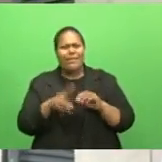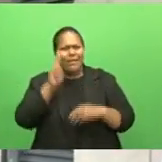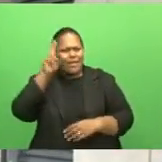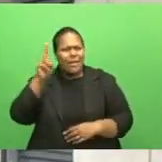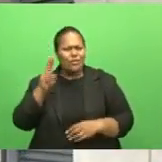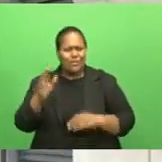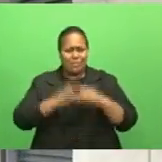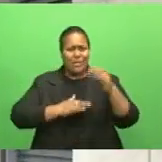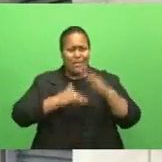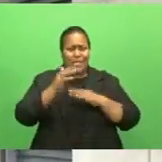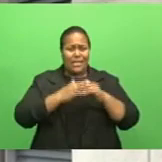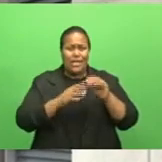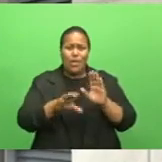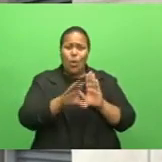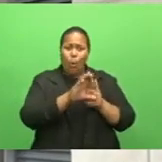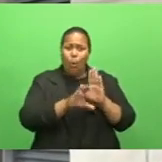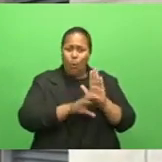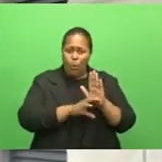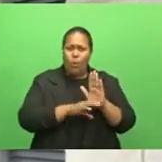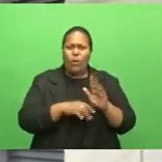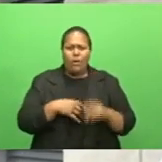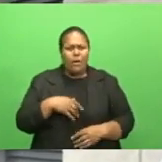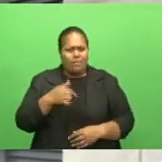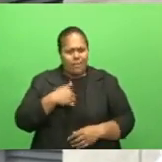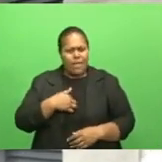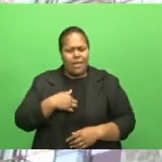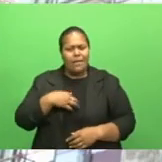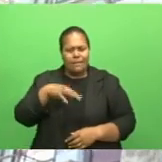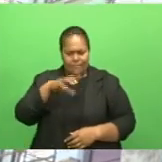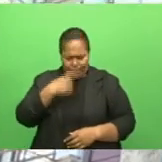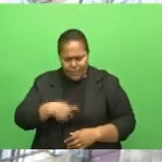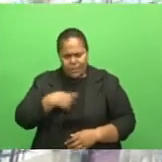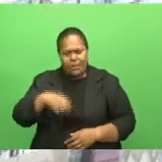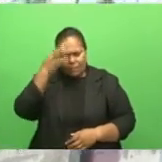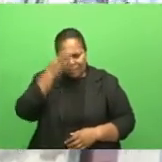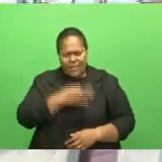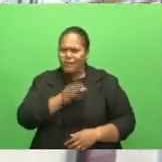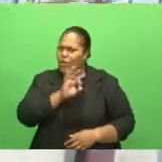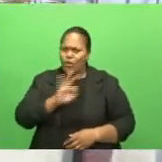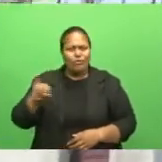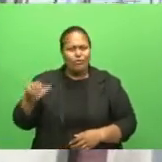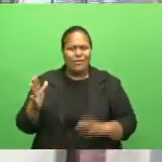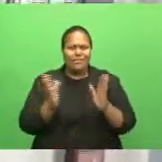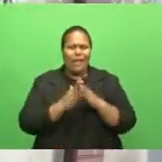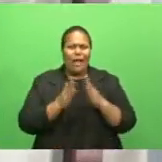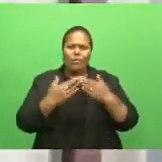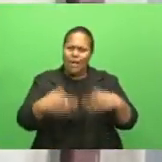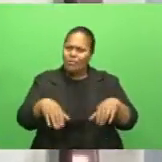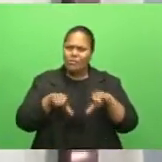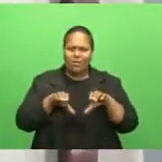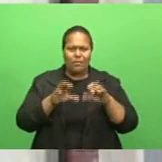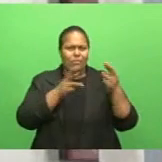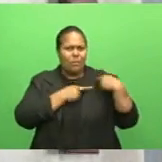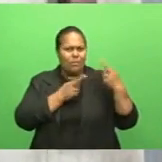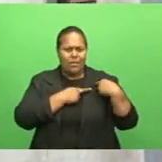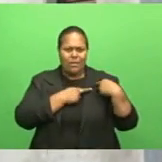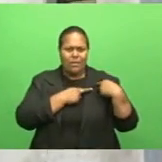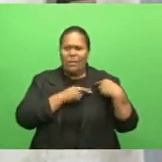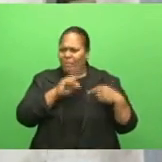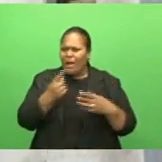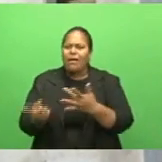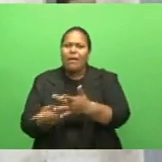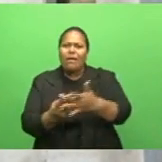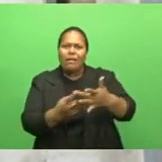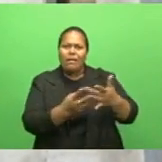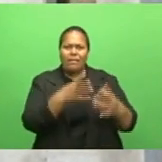believe it's not just a municipal council. Yes, they should be, but along with them are the other professionals who are involved